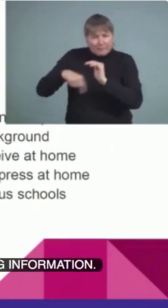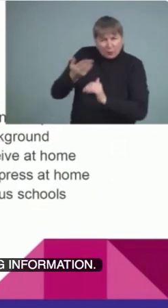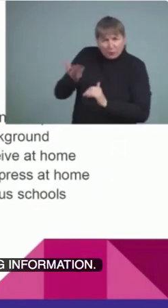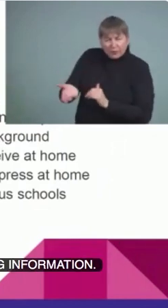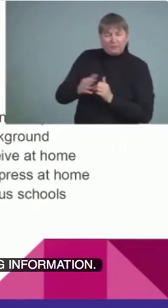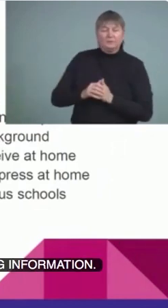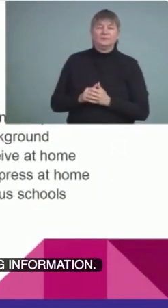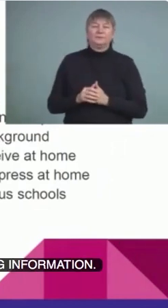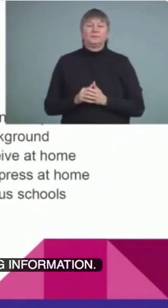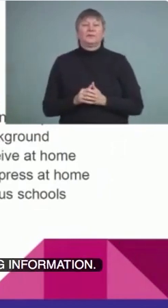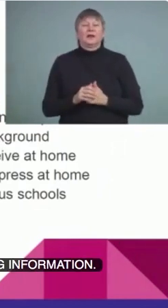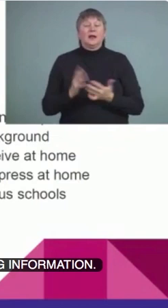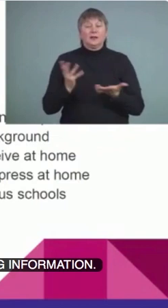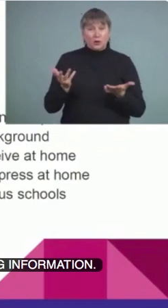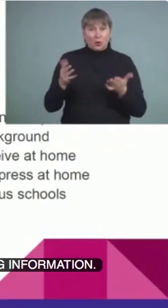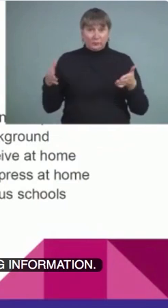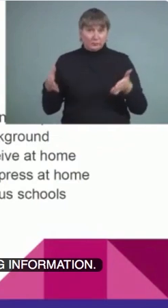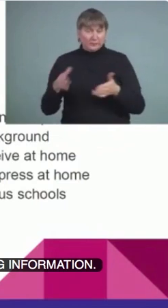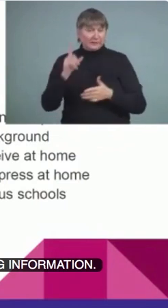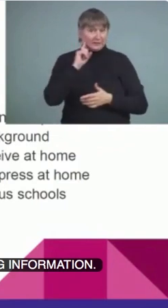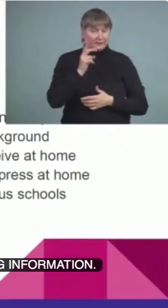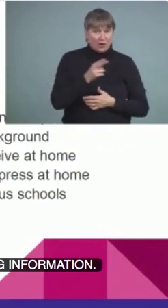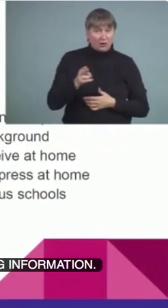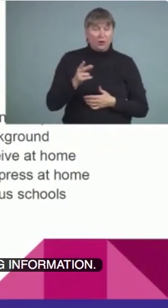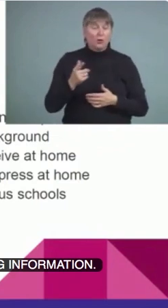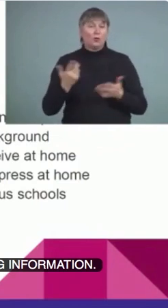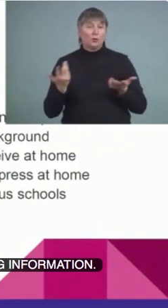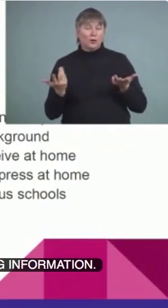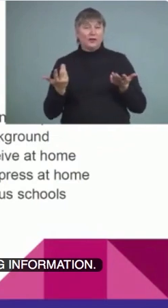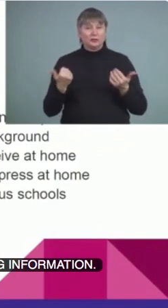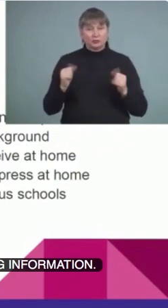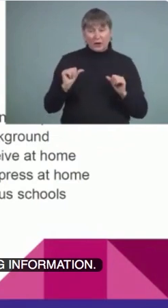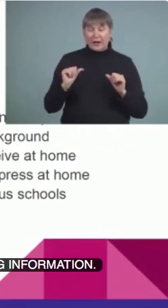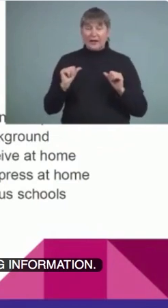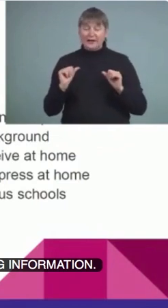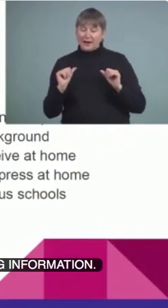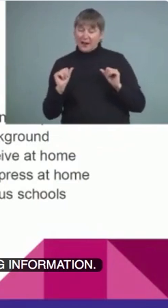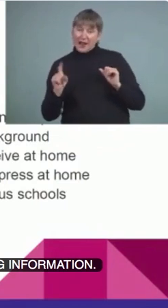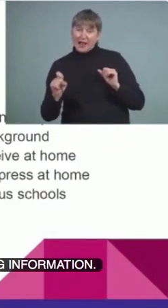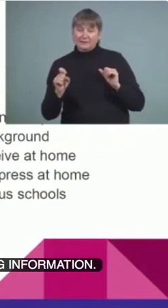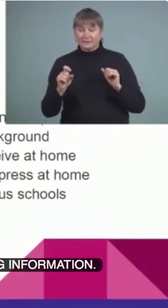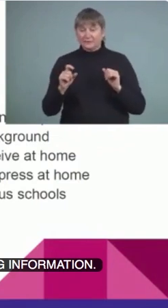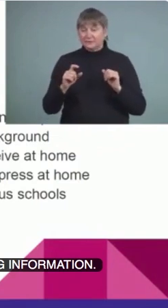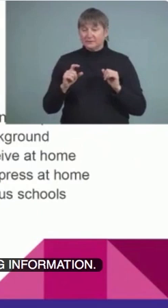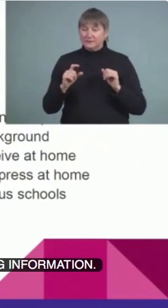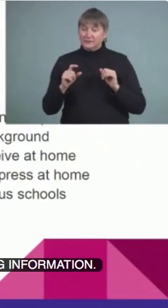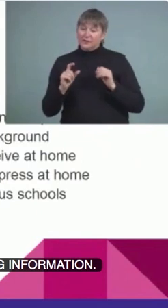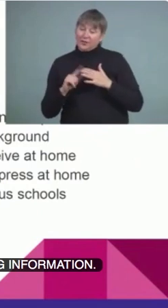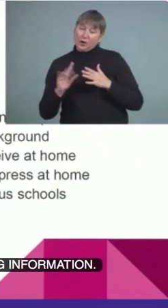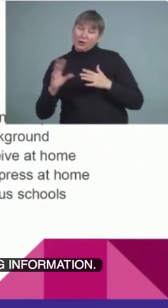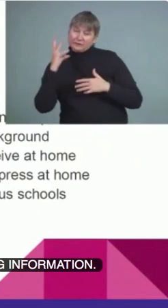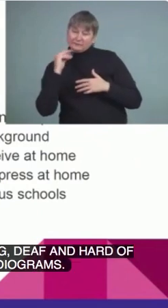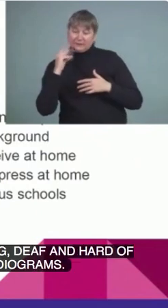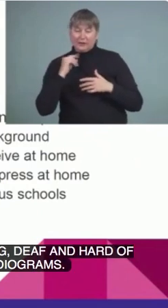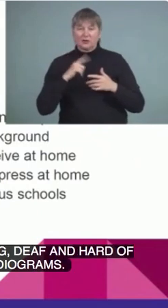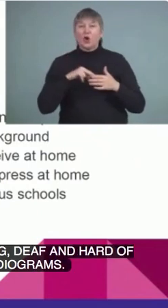who are hard of hearing, deaf and hard of hearing. We like to look, firstly, at their audiograms. This tells us